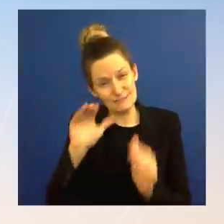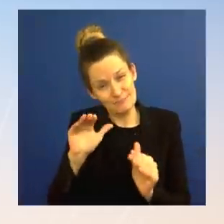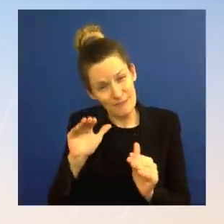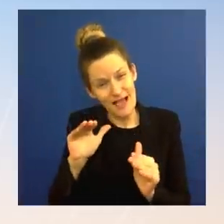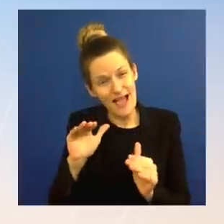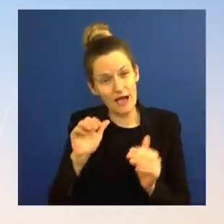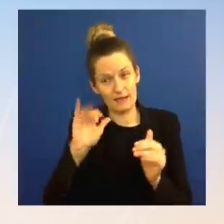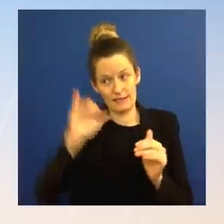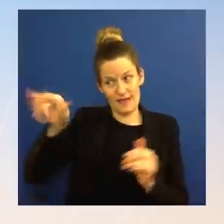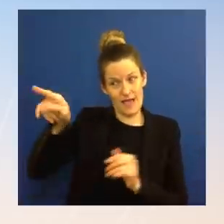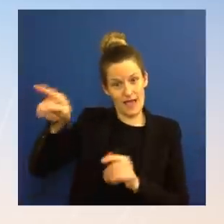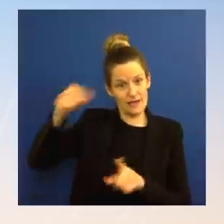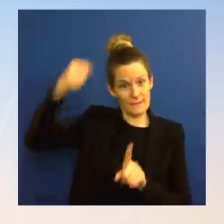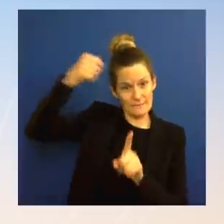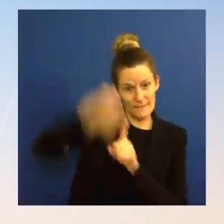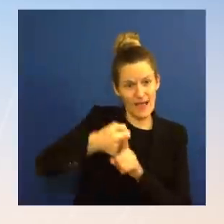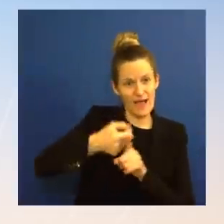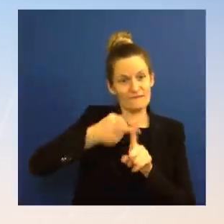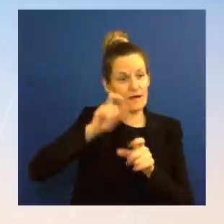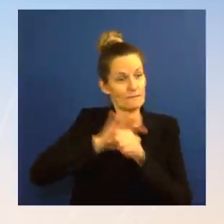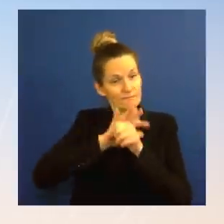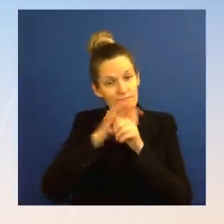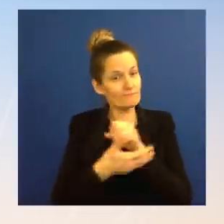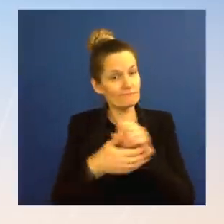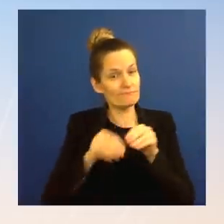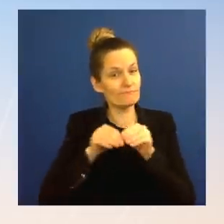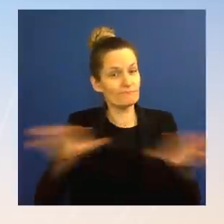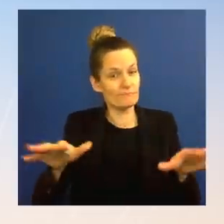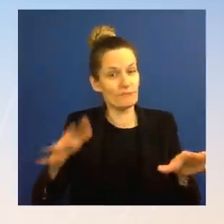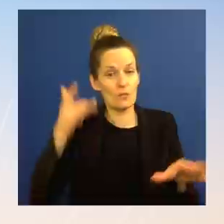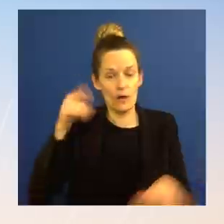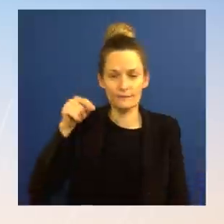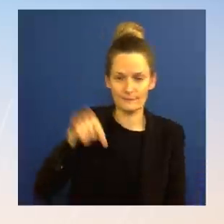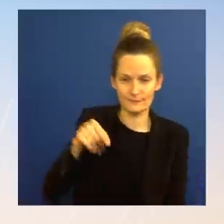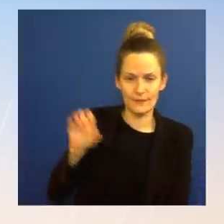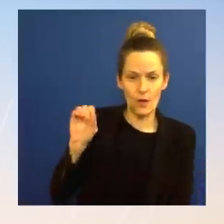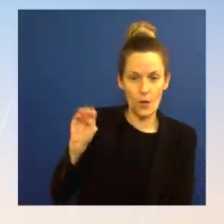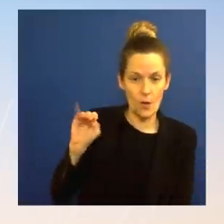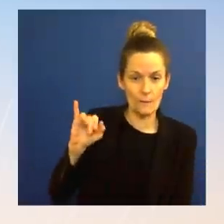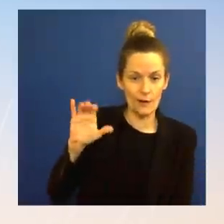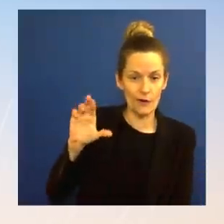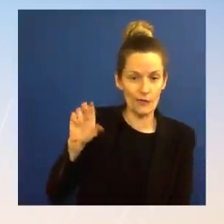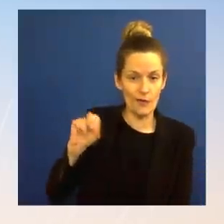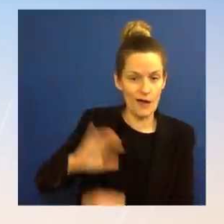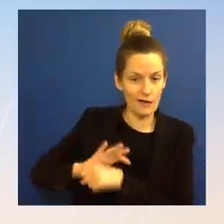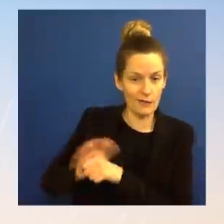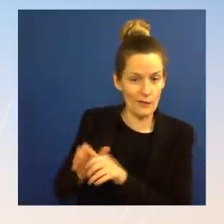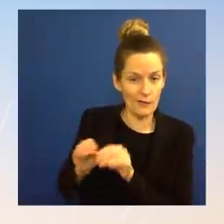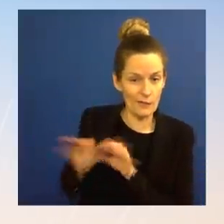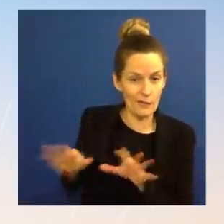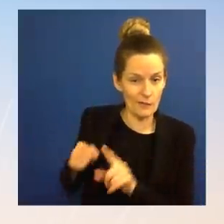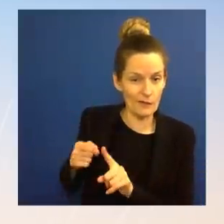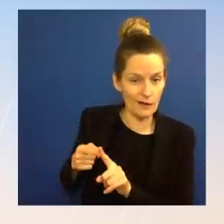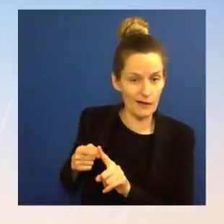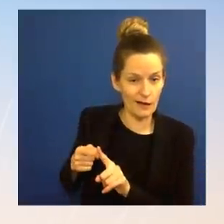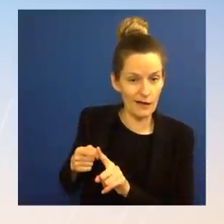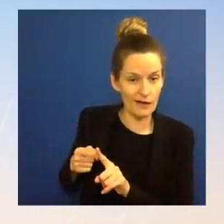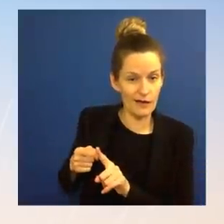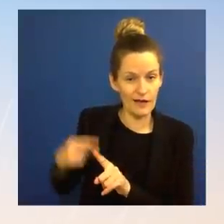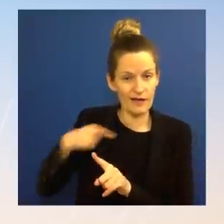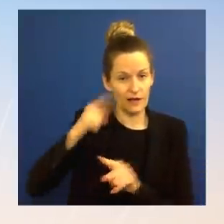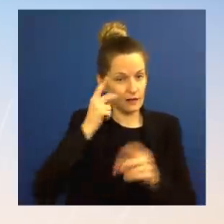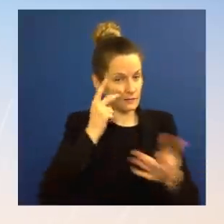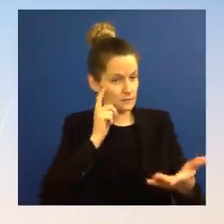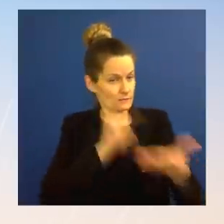Omicron in February. That's a positive sign for our economy and for Americans who are going out again, traveling, going to restaurants, and getting back to normal.